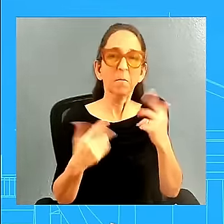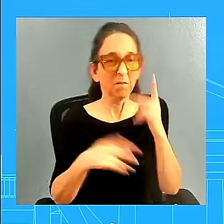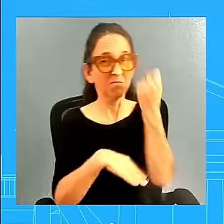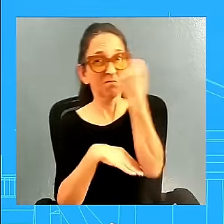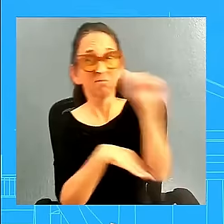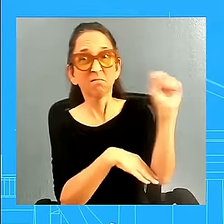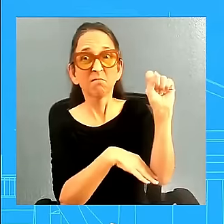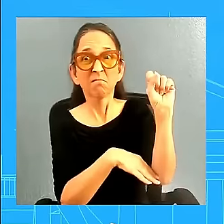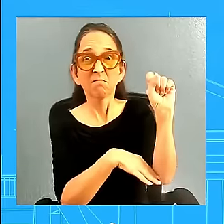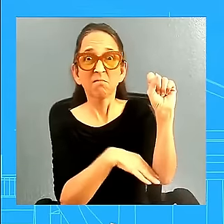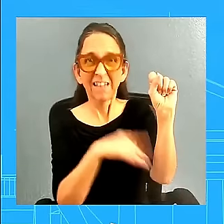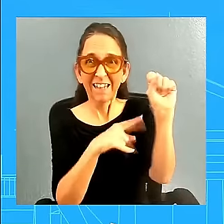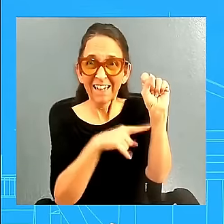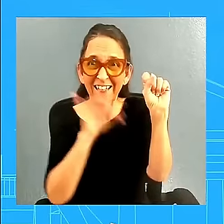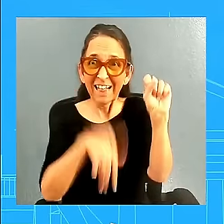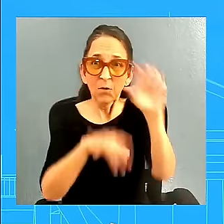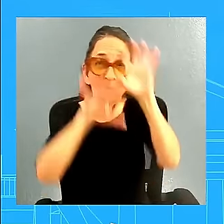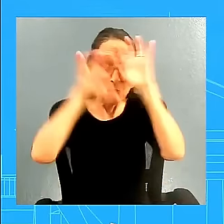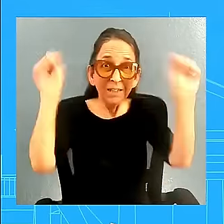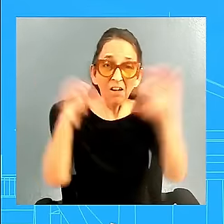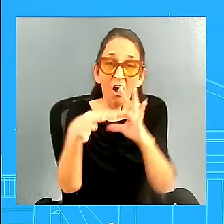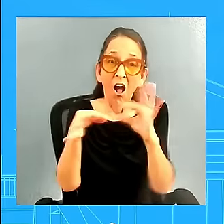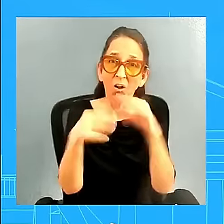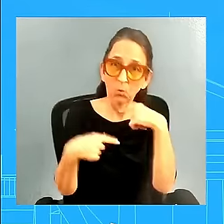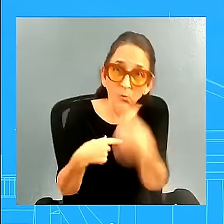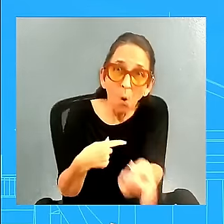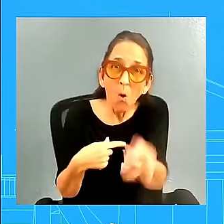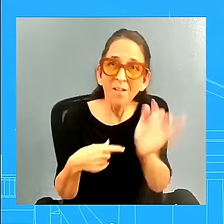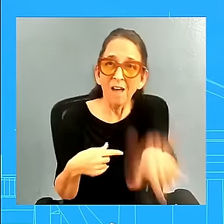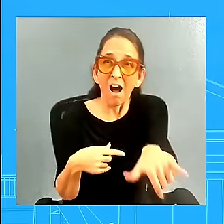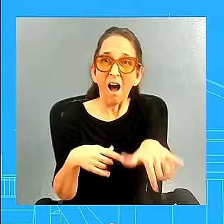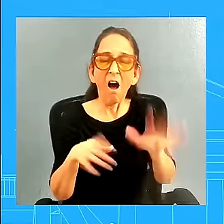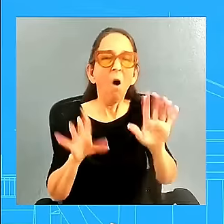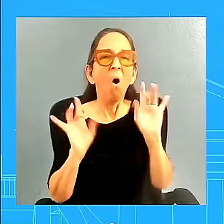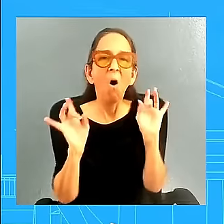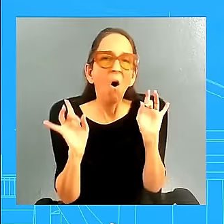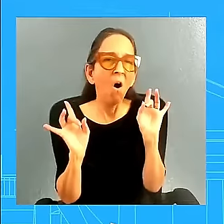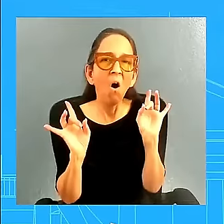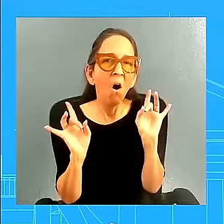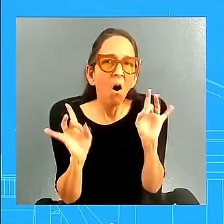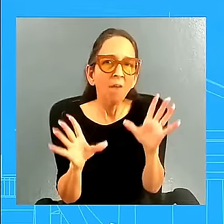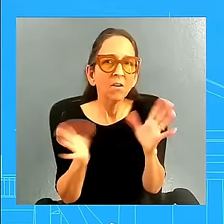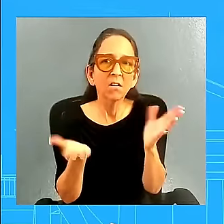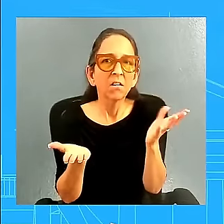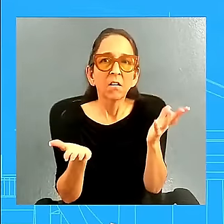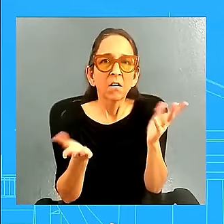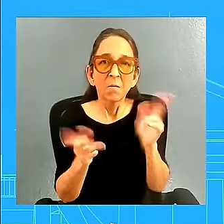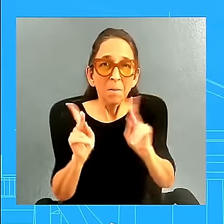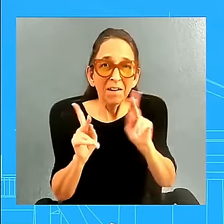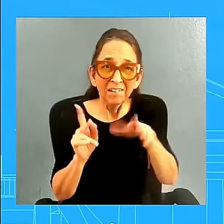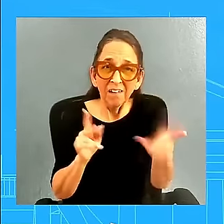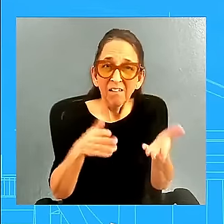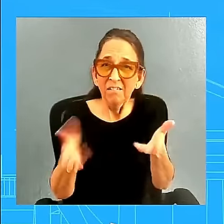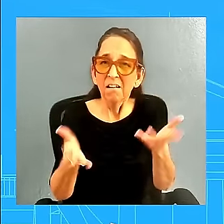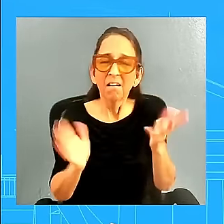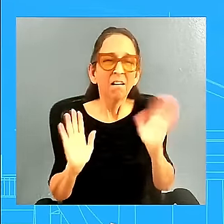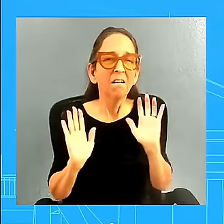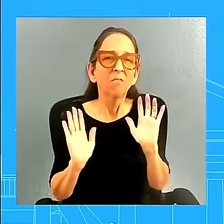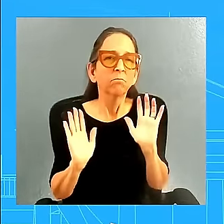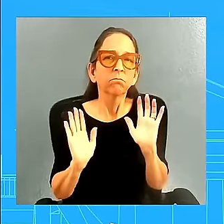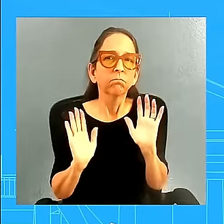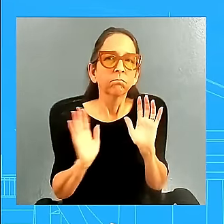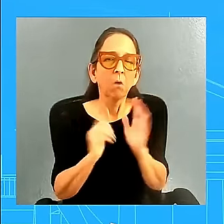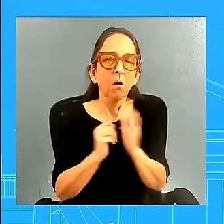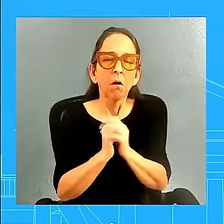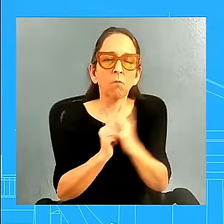democracy and a dangerous one. We have people who died because of what happened on January 6th. And, you know,